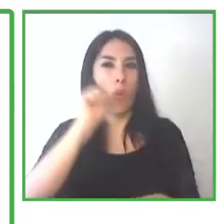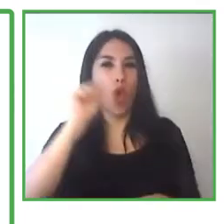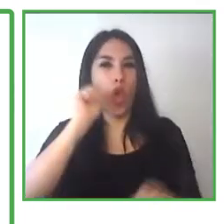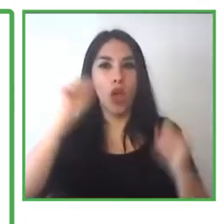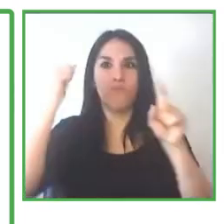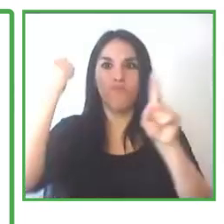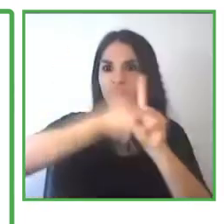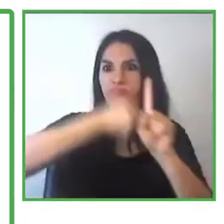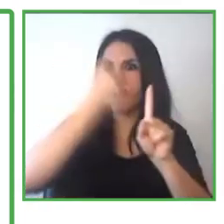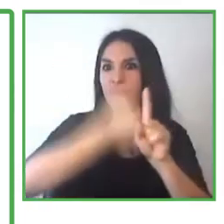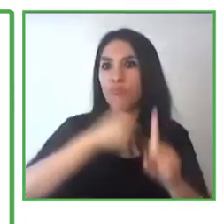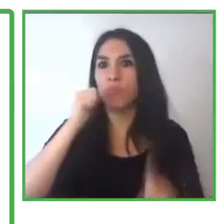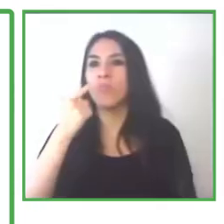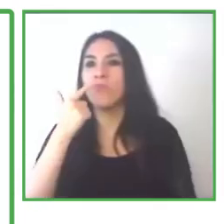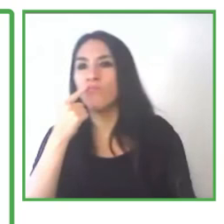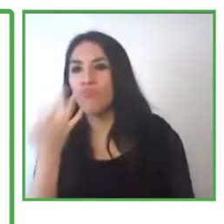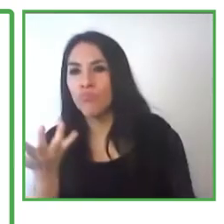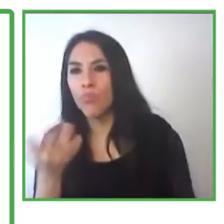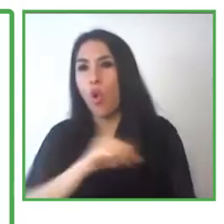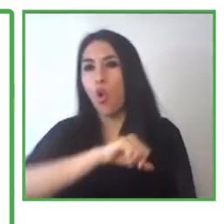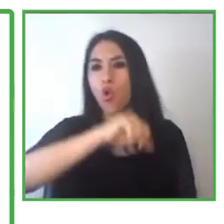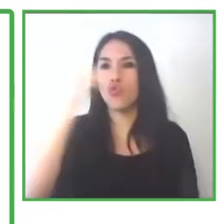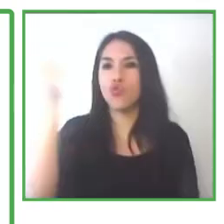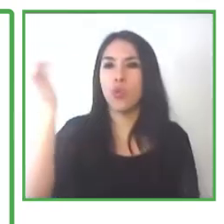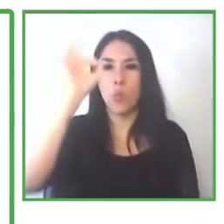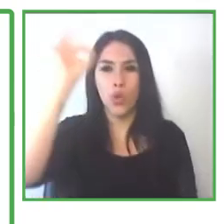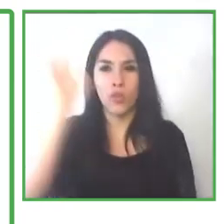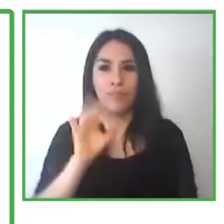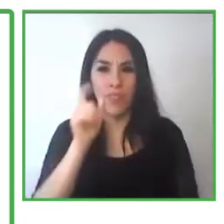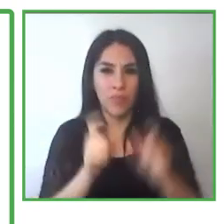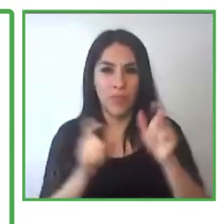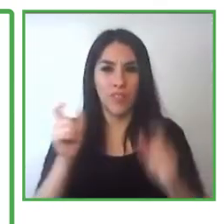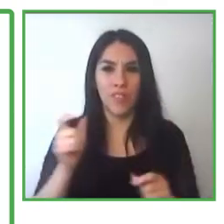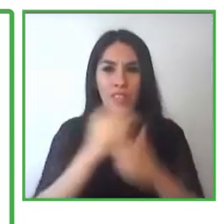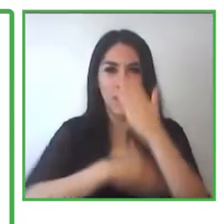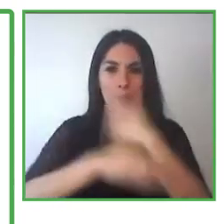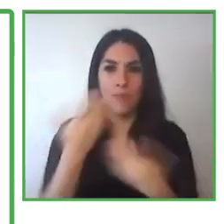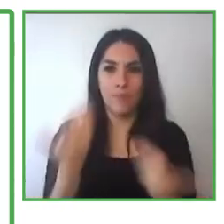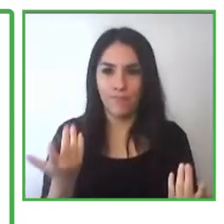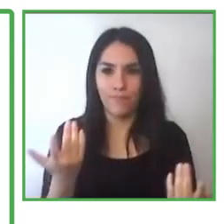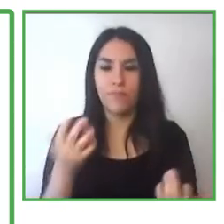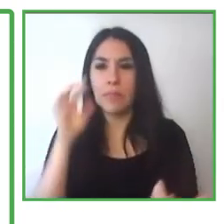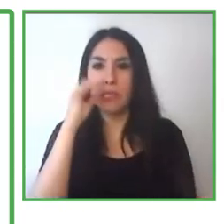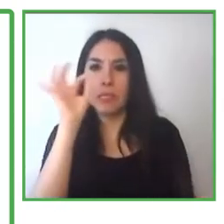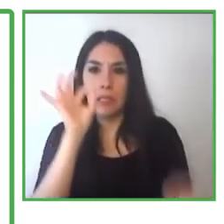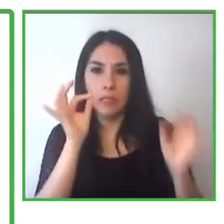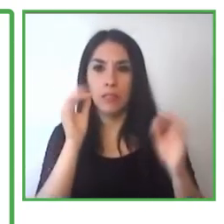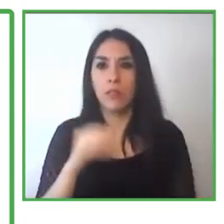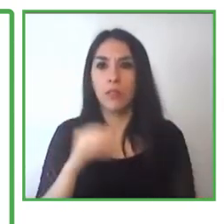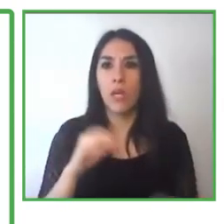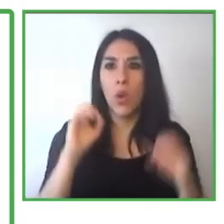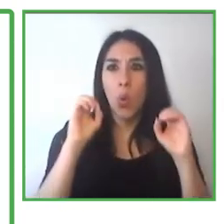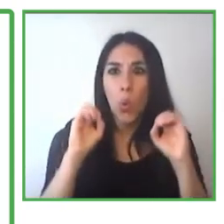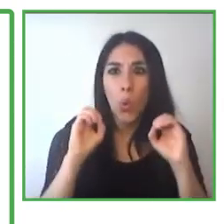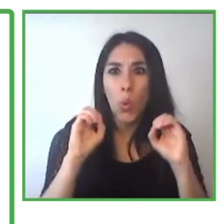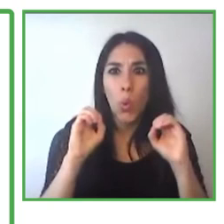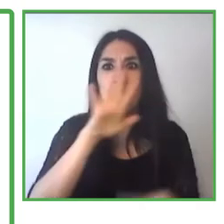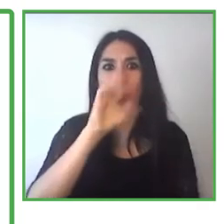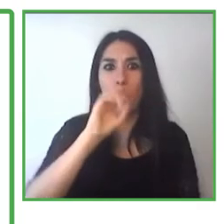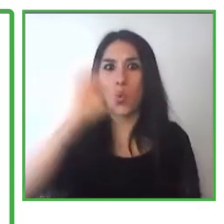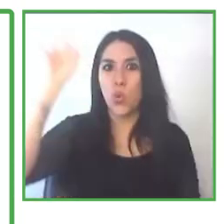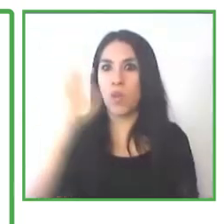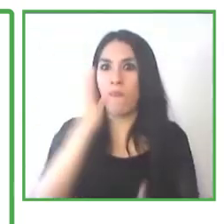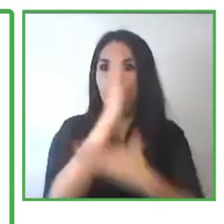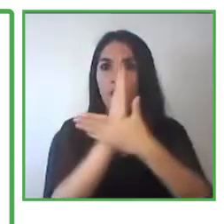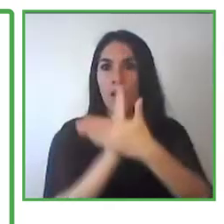And the rest of the people with some kind of disability, physical, psychical, mental, sensorial. So almost